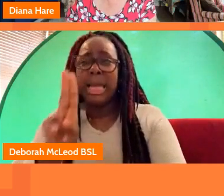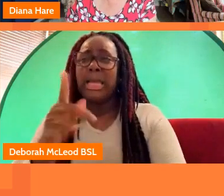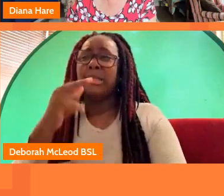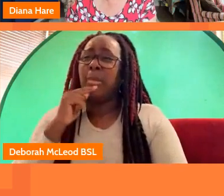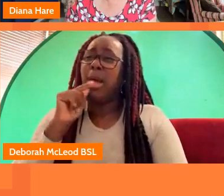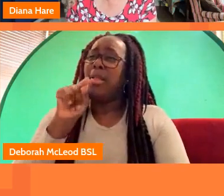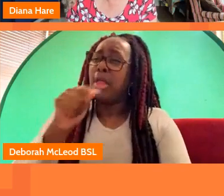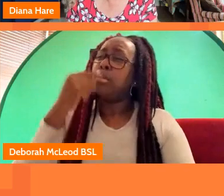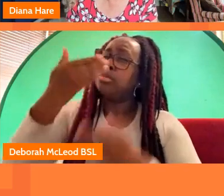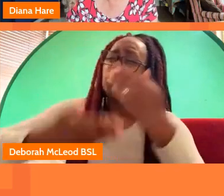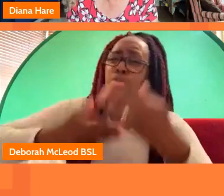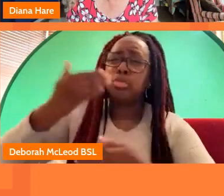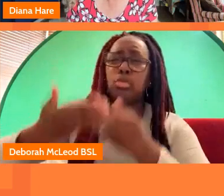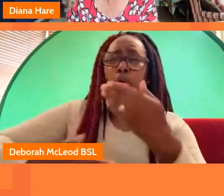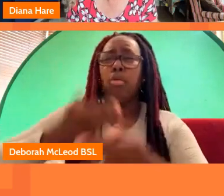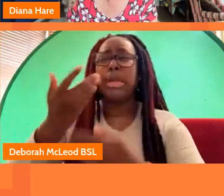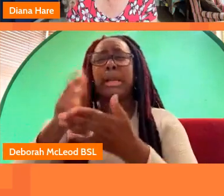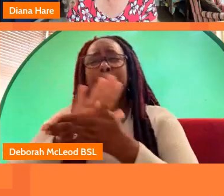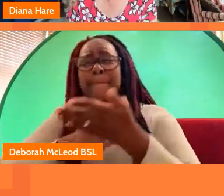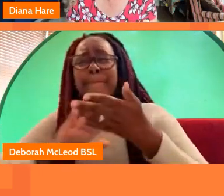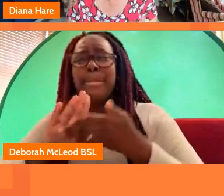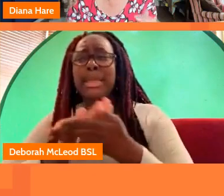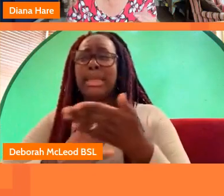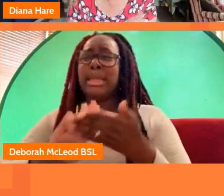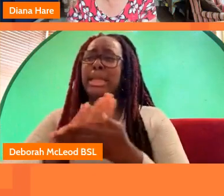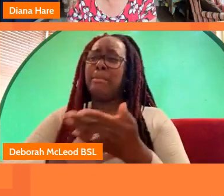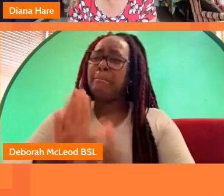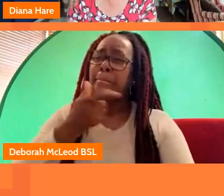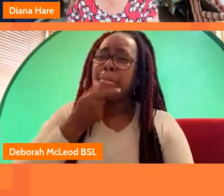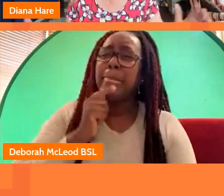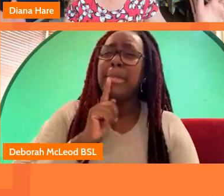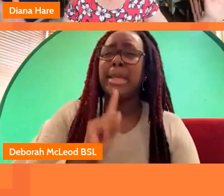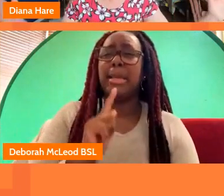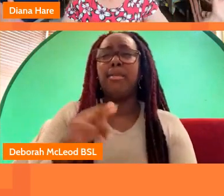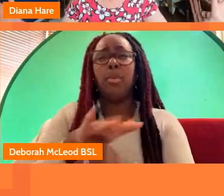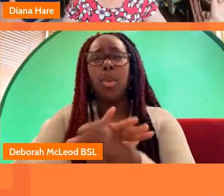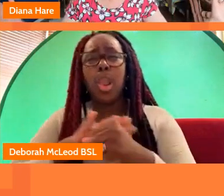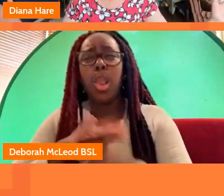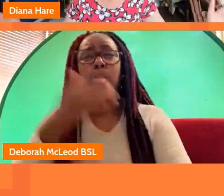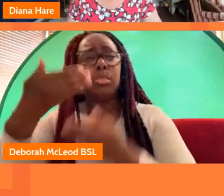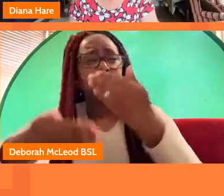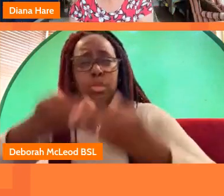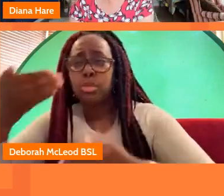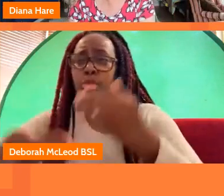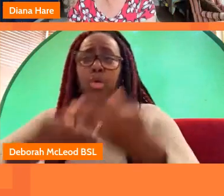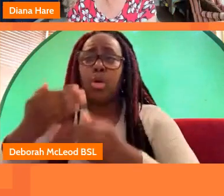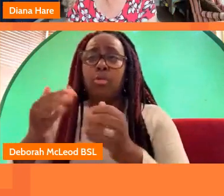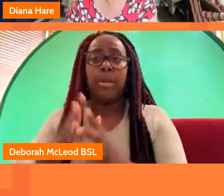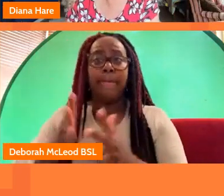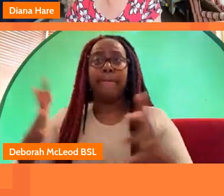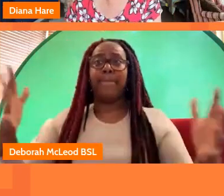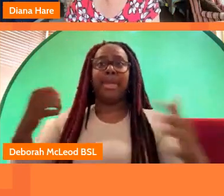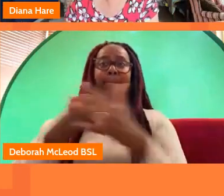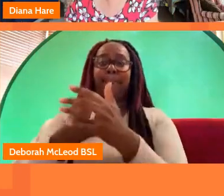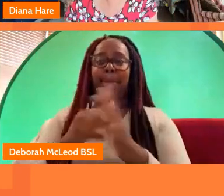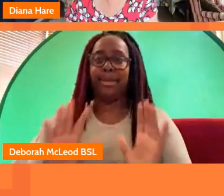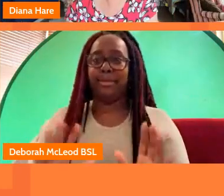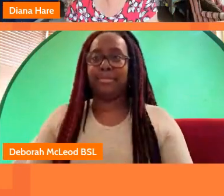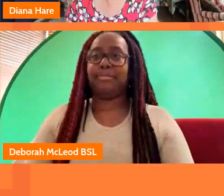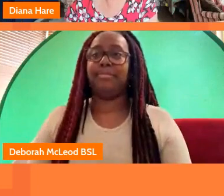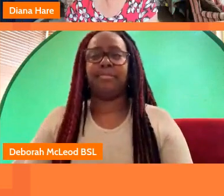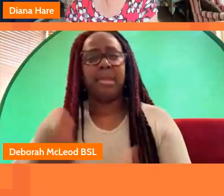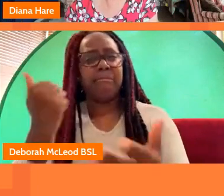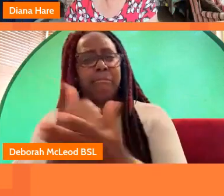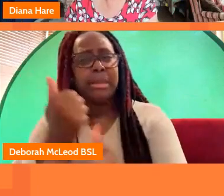so much resonance for people so local story big impact fantastic